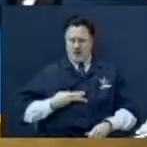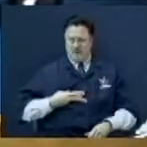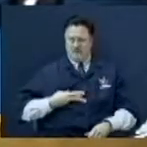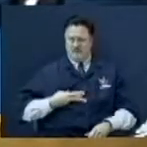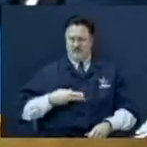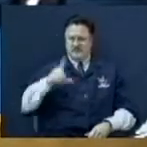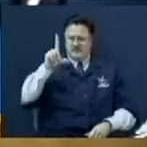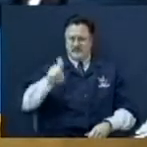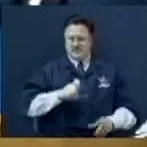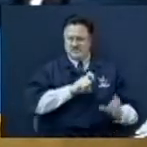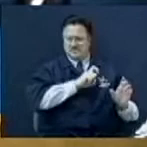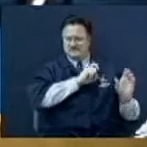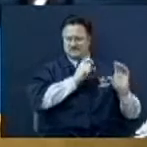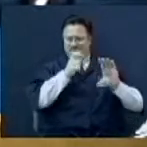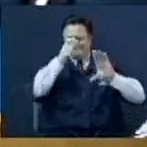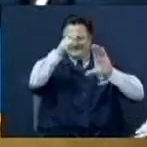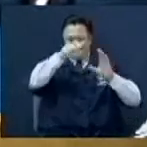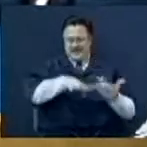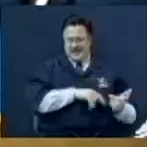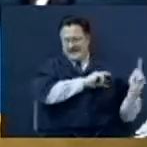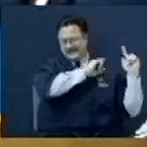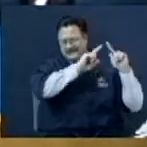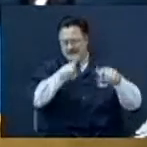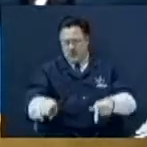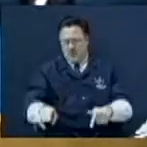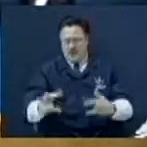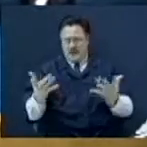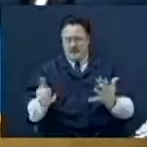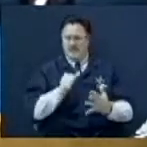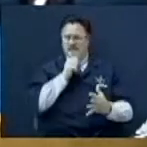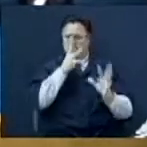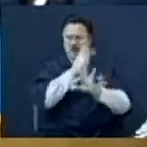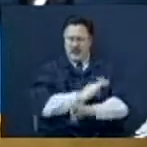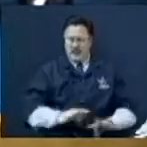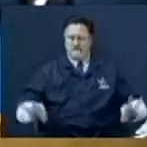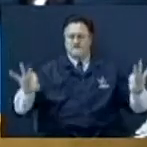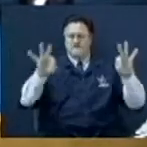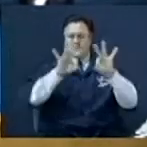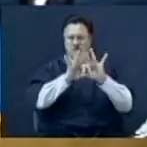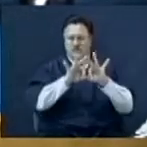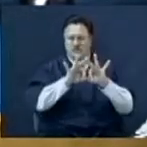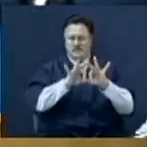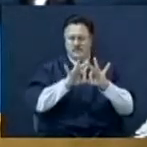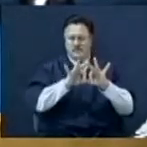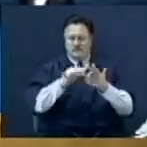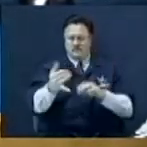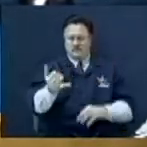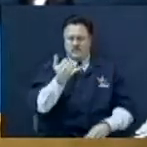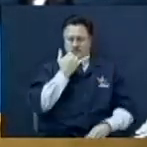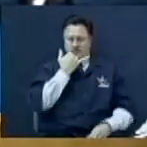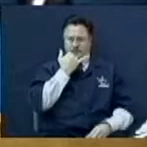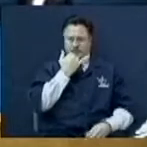and go to hell? You want me to tell them that they're not important people? You look right at me.